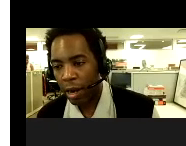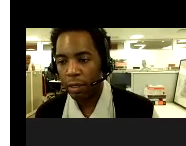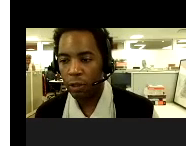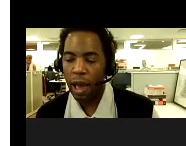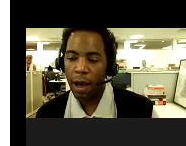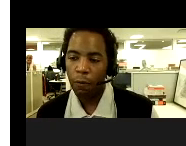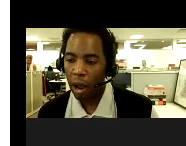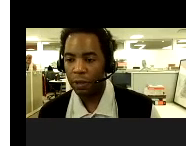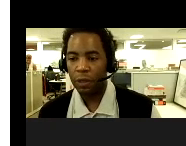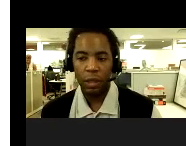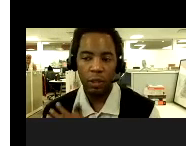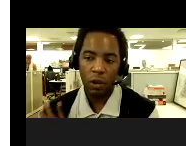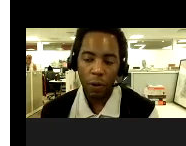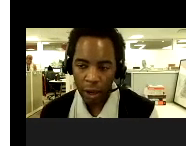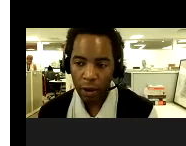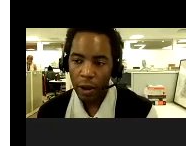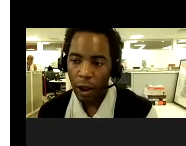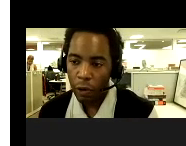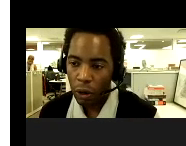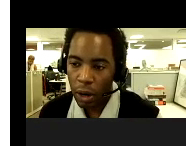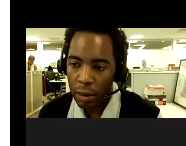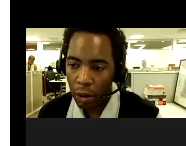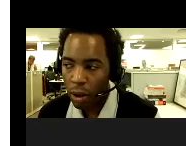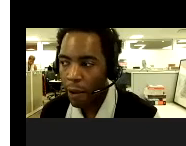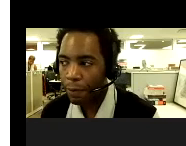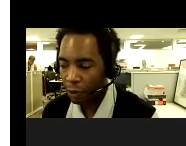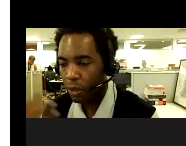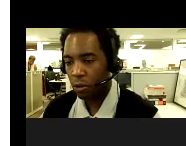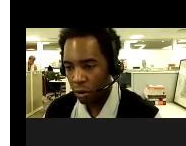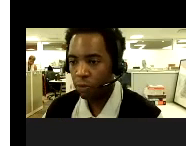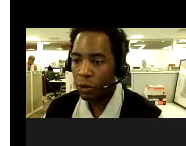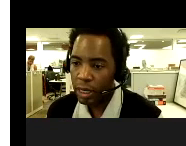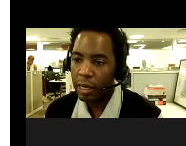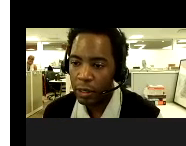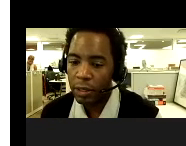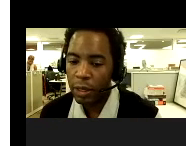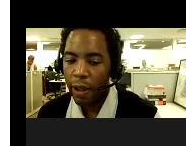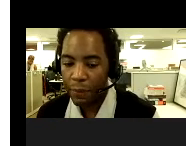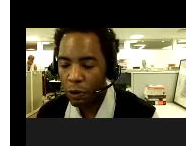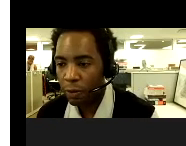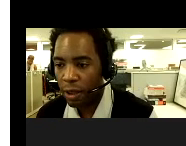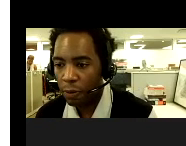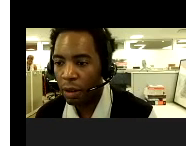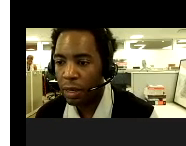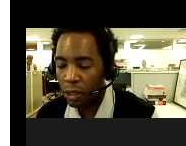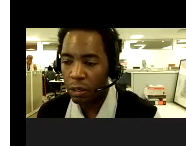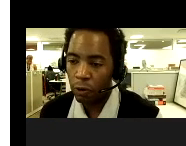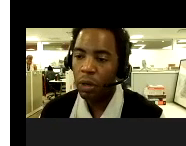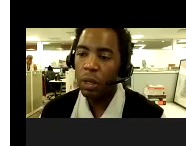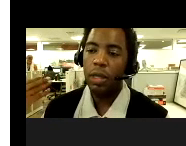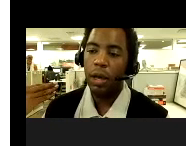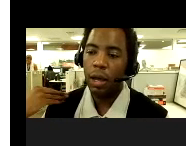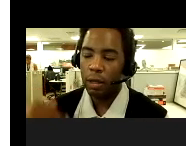symptomatic. So, uh, while the skin lesions are there, folks are, uh, um, that's when you're, that's when you're contagious. Um, so that's why the recommendation